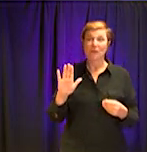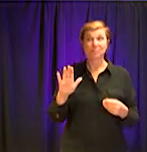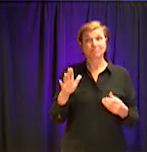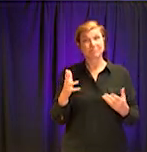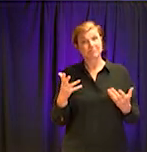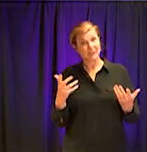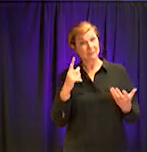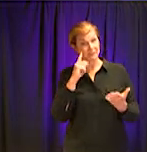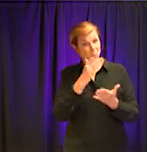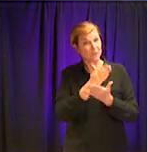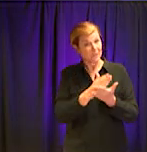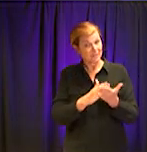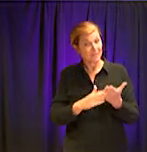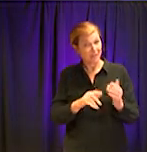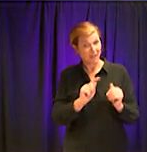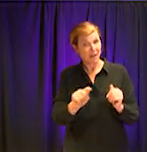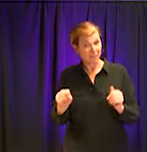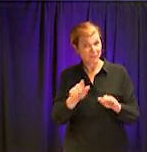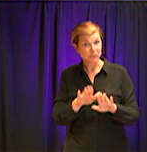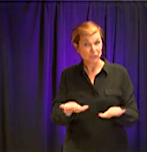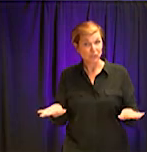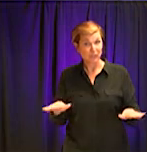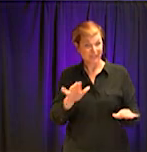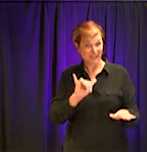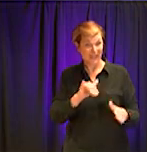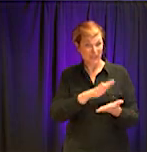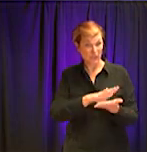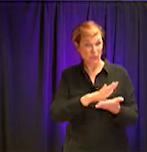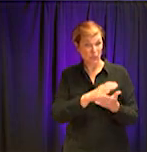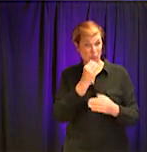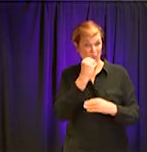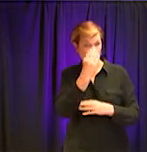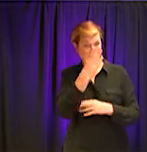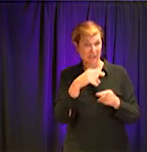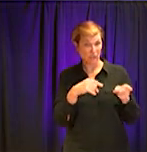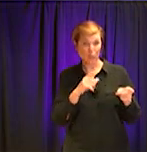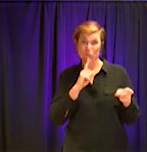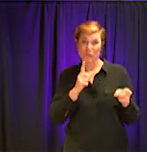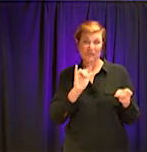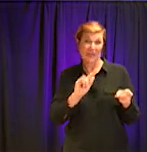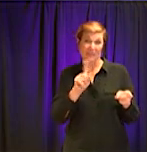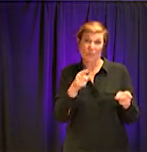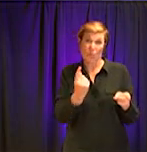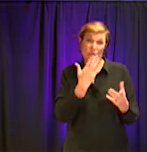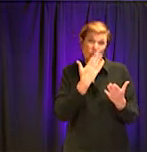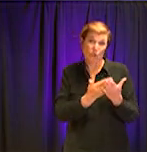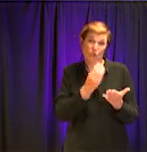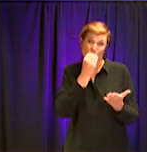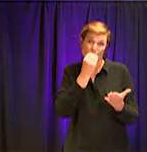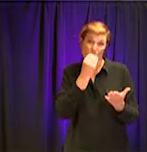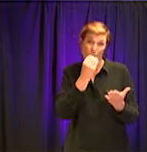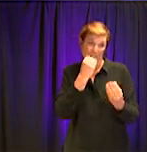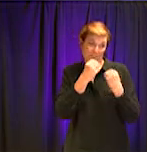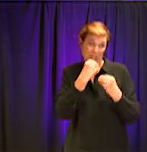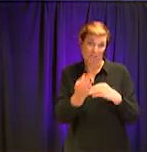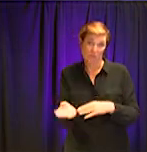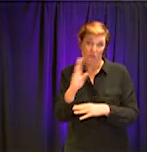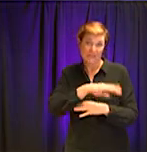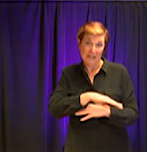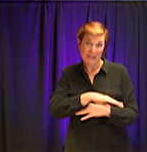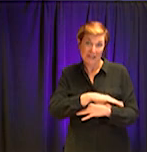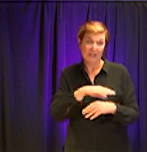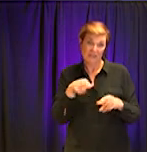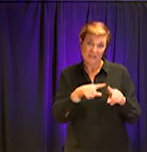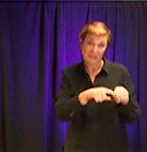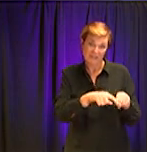some children, children, sometimes that school lunch is the best meal they get for the day. And so we are meeting that